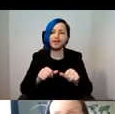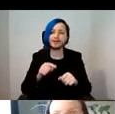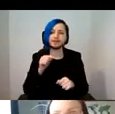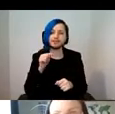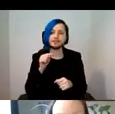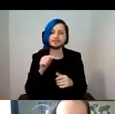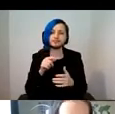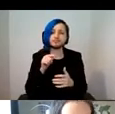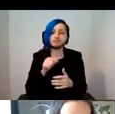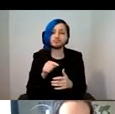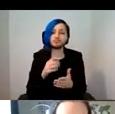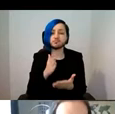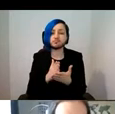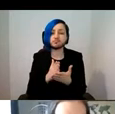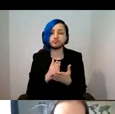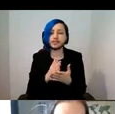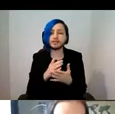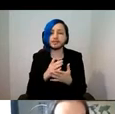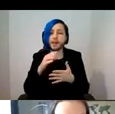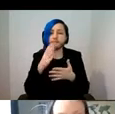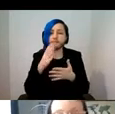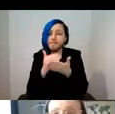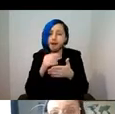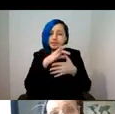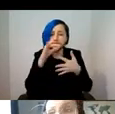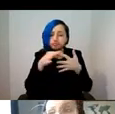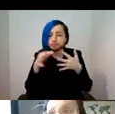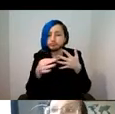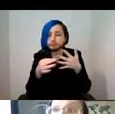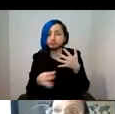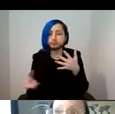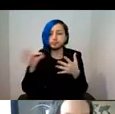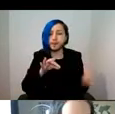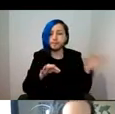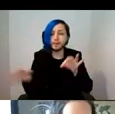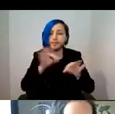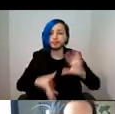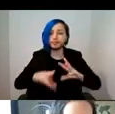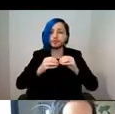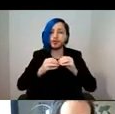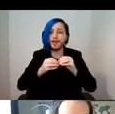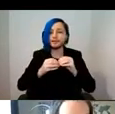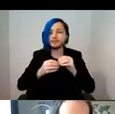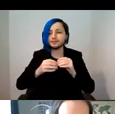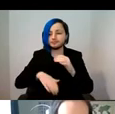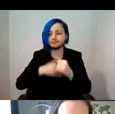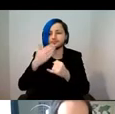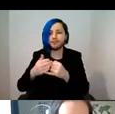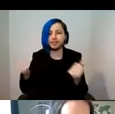finished work and therefore they're not separated within the